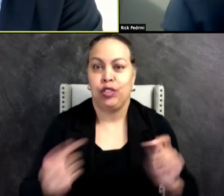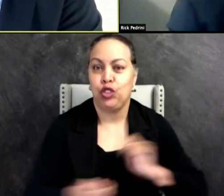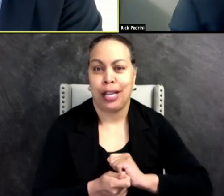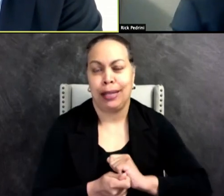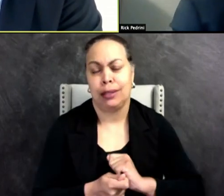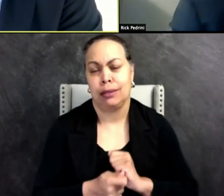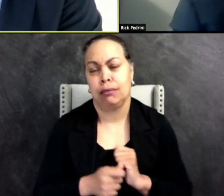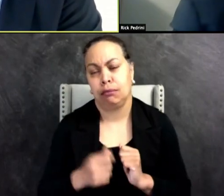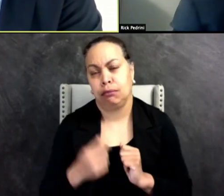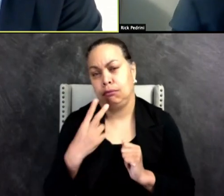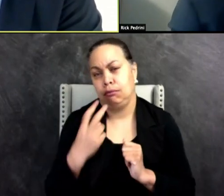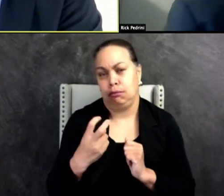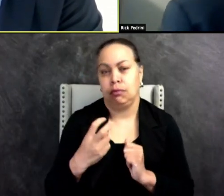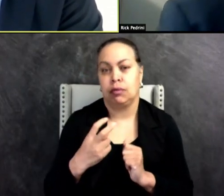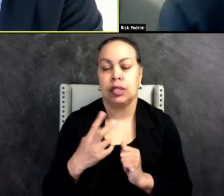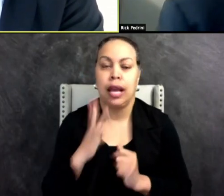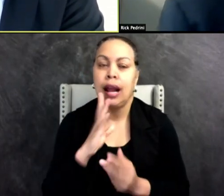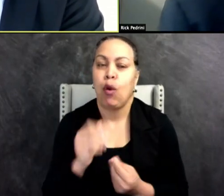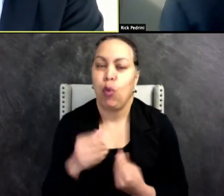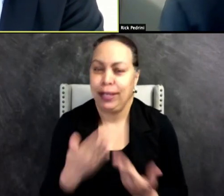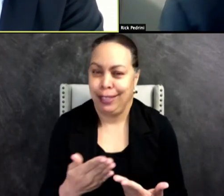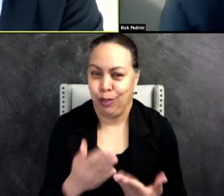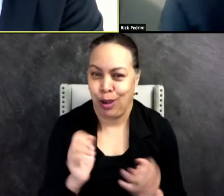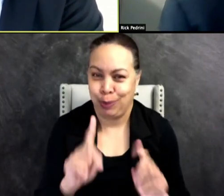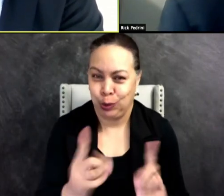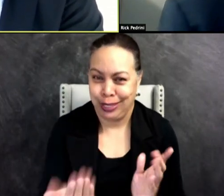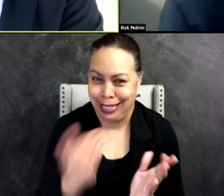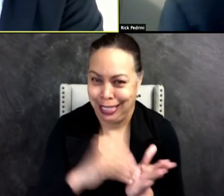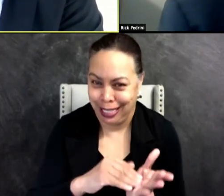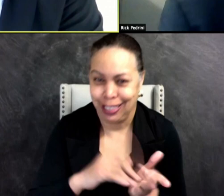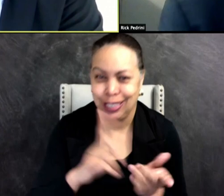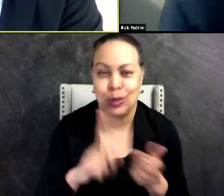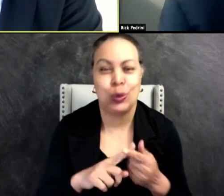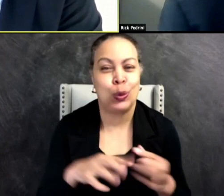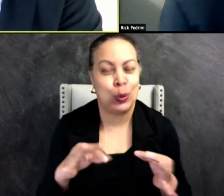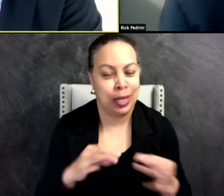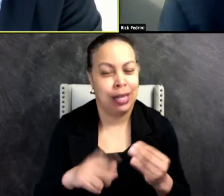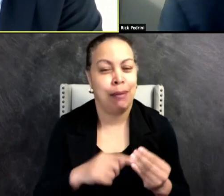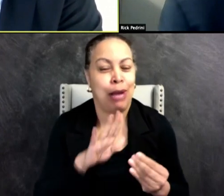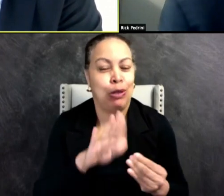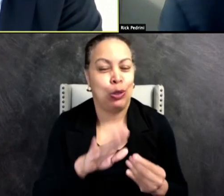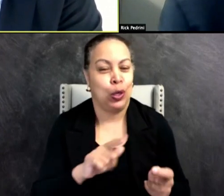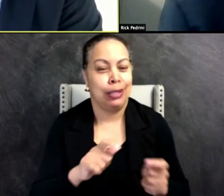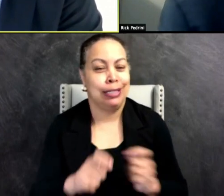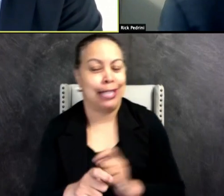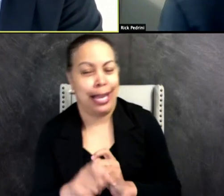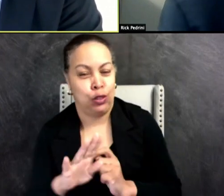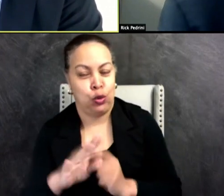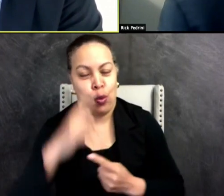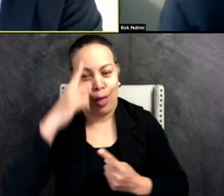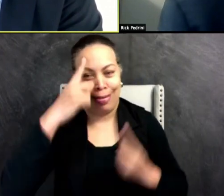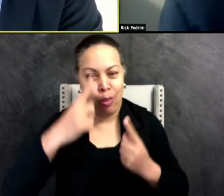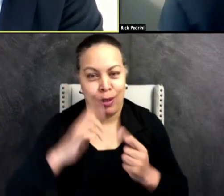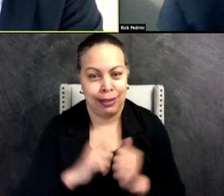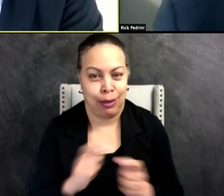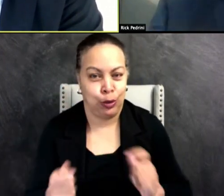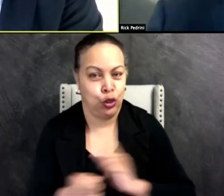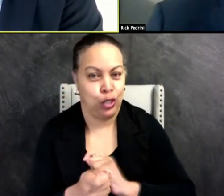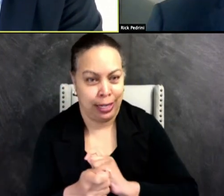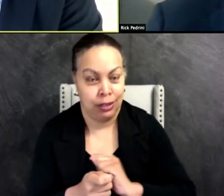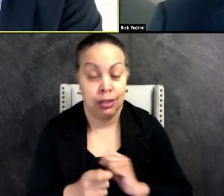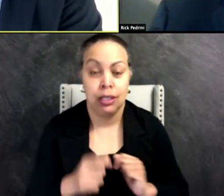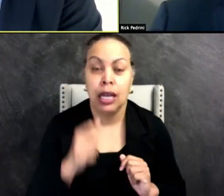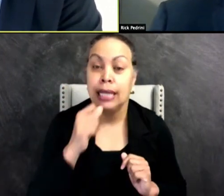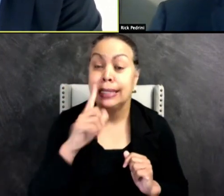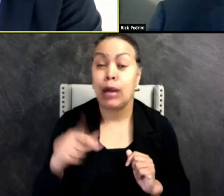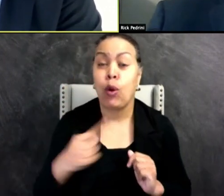think, maybe I'll just give you another chance to, to talk about the evolution of your thinking on these issues. Um, not just